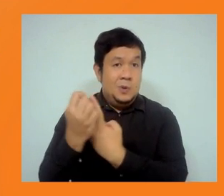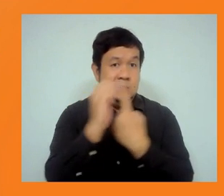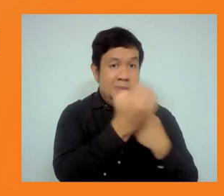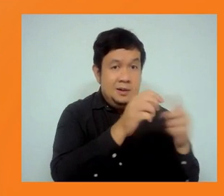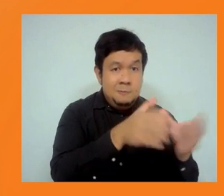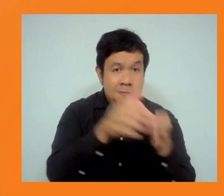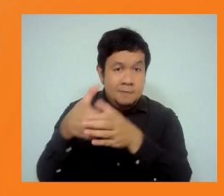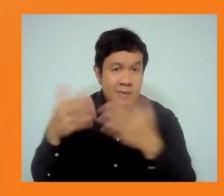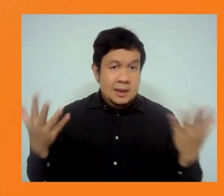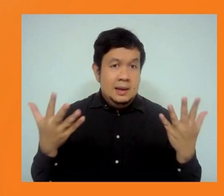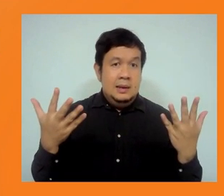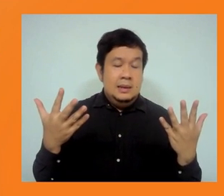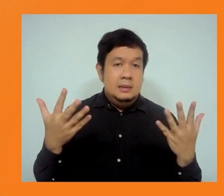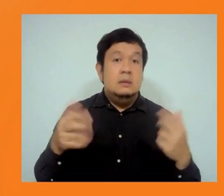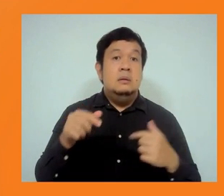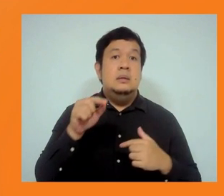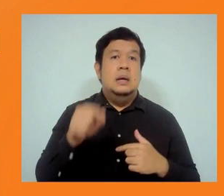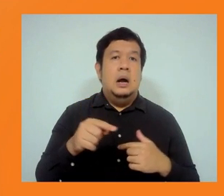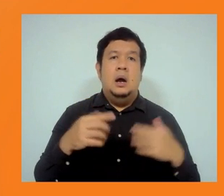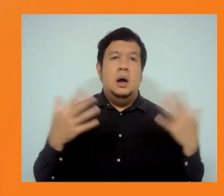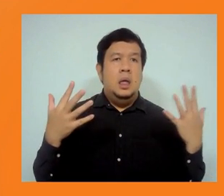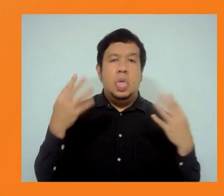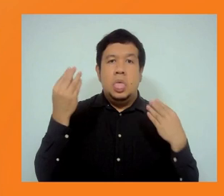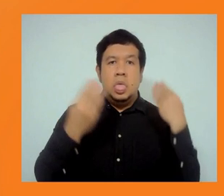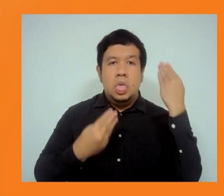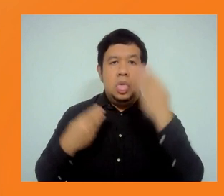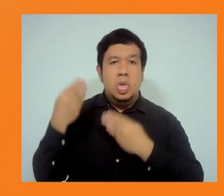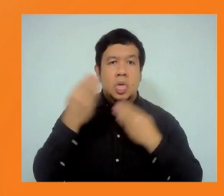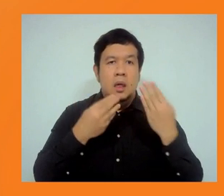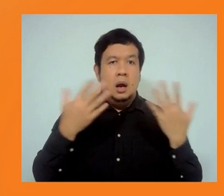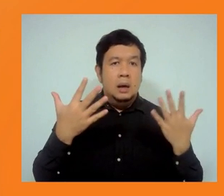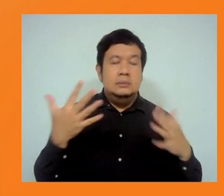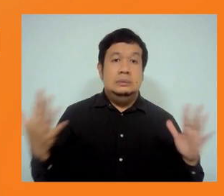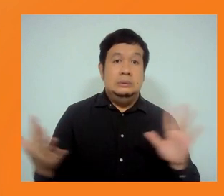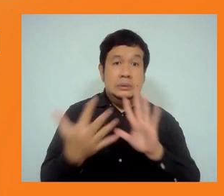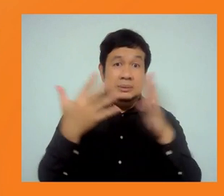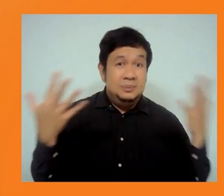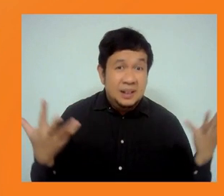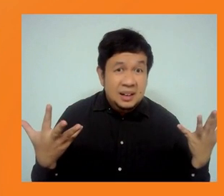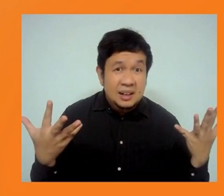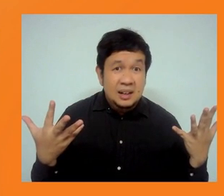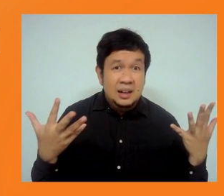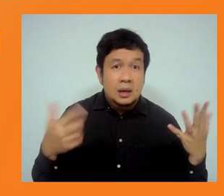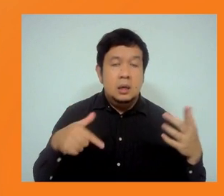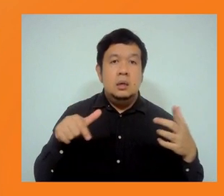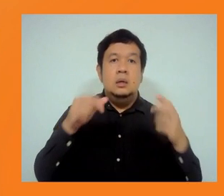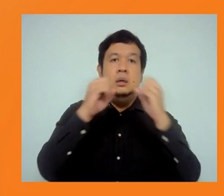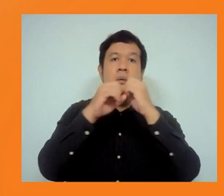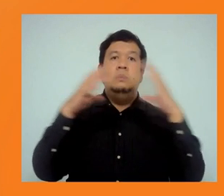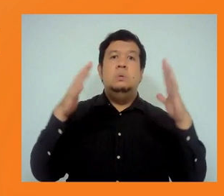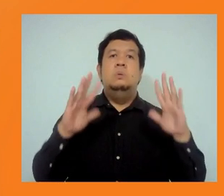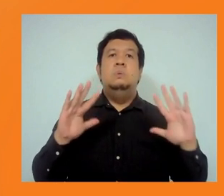confusion when confronted with portions instead of the whole picture. So clearing every proposal that